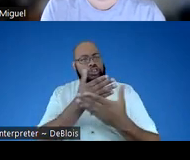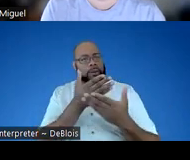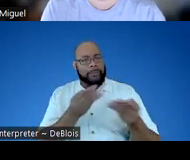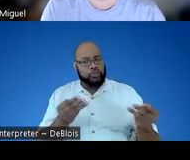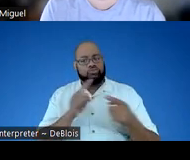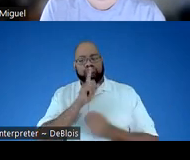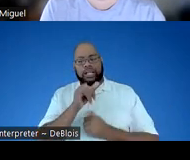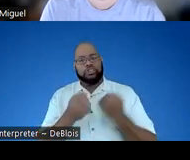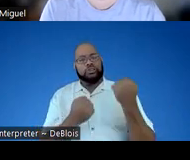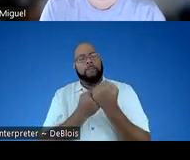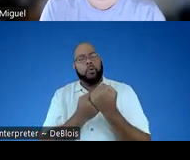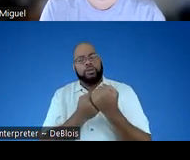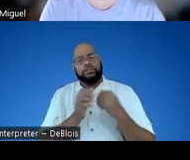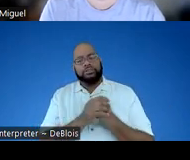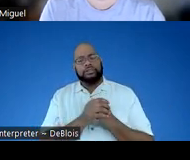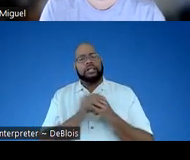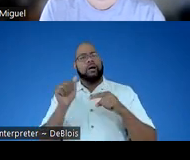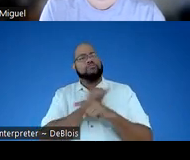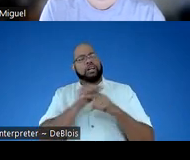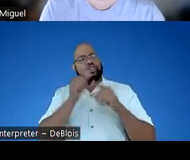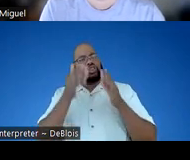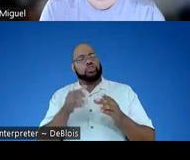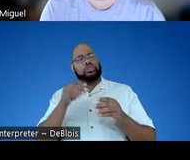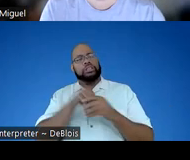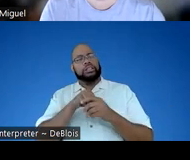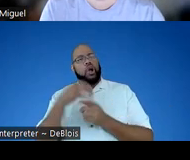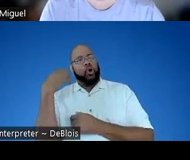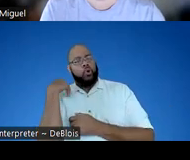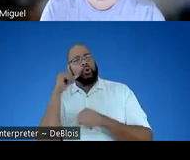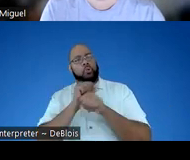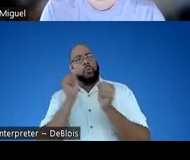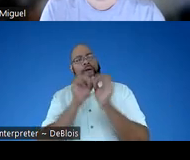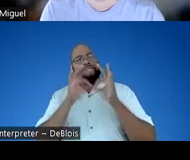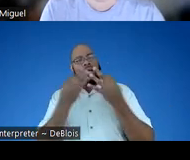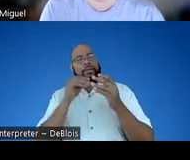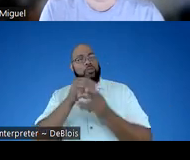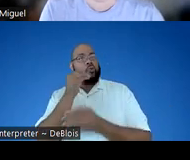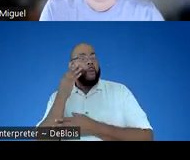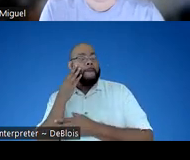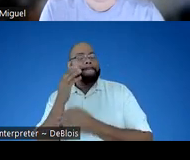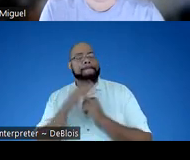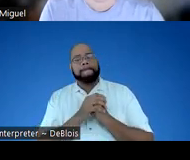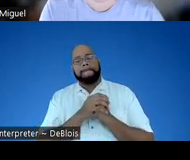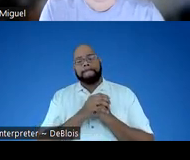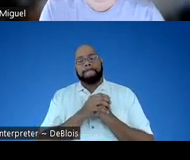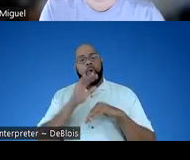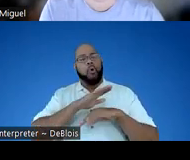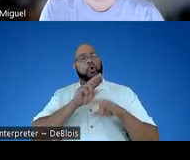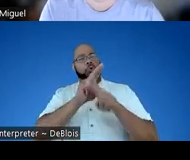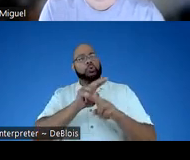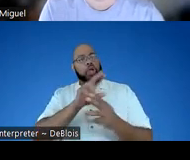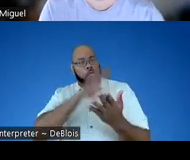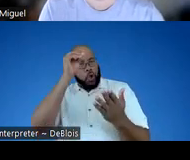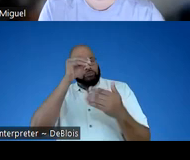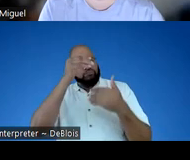to really support practitioners in coaching and working with families in the home on utilizing the learning